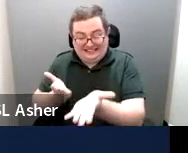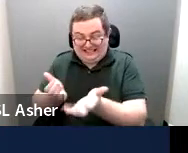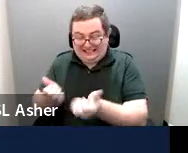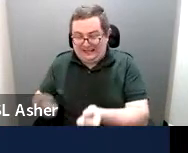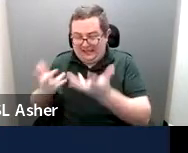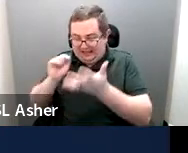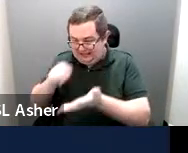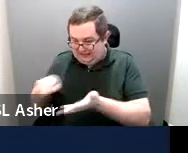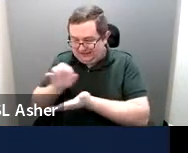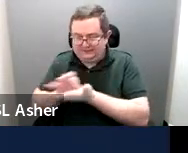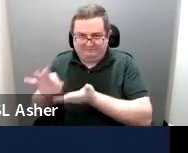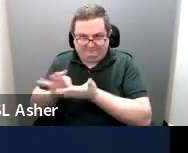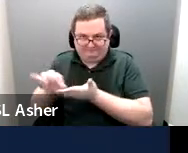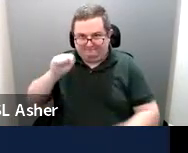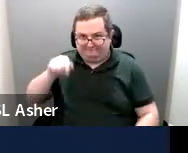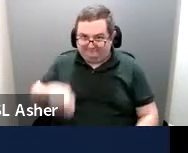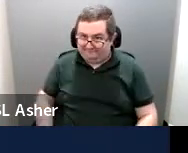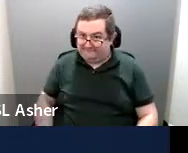provide.